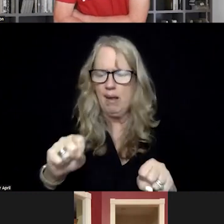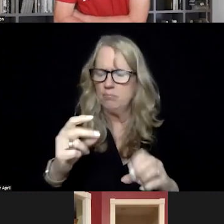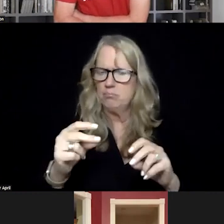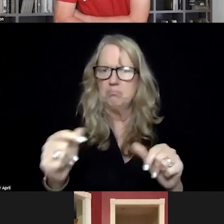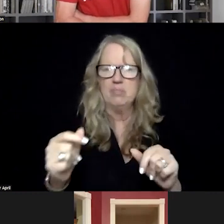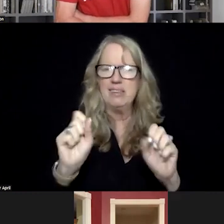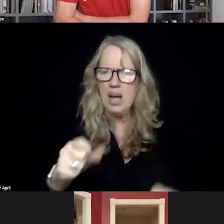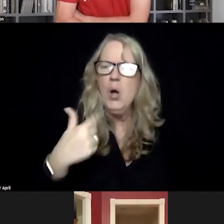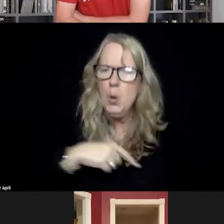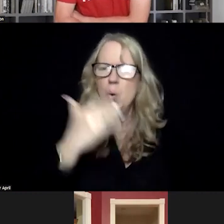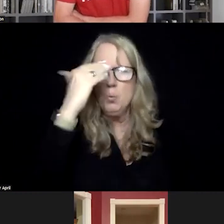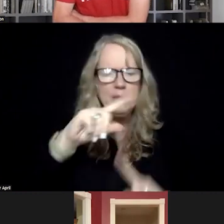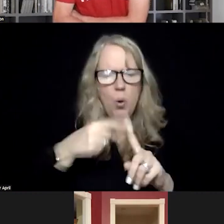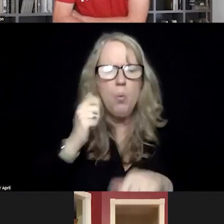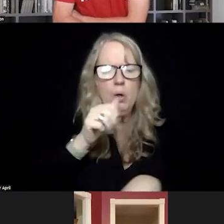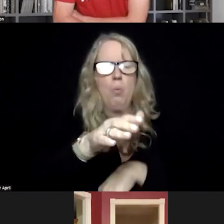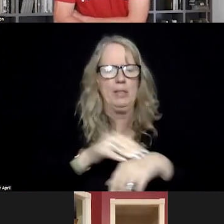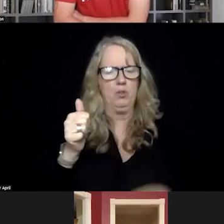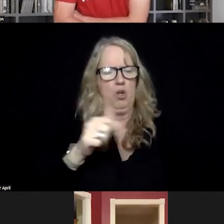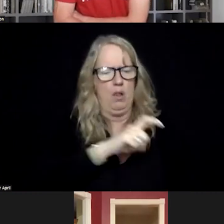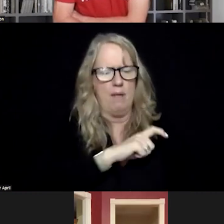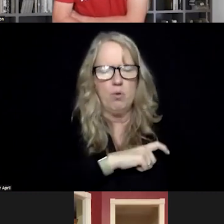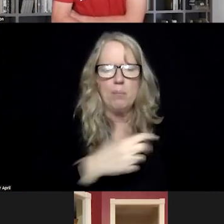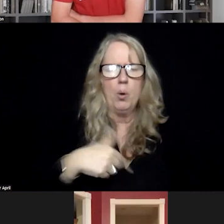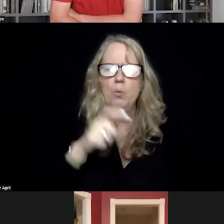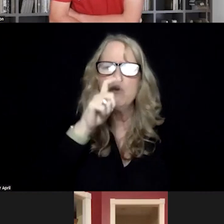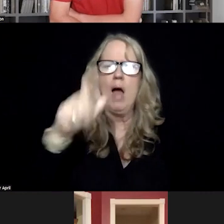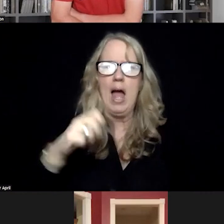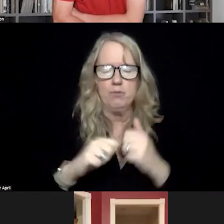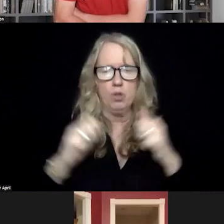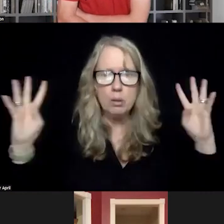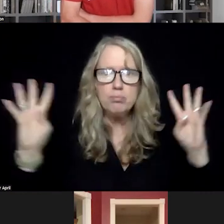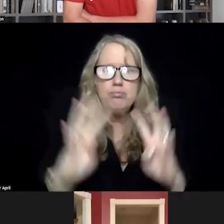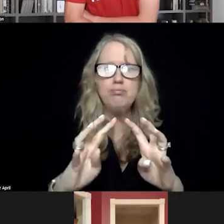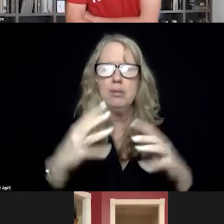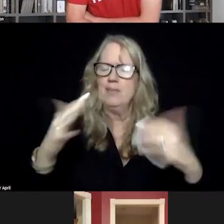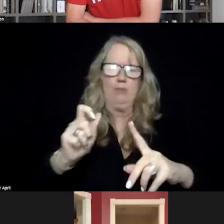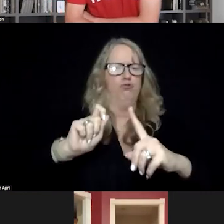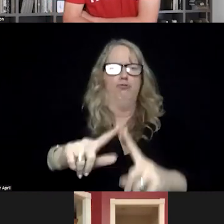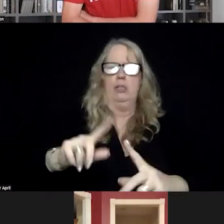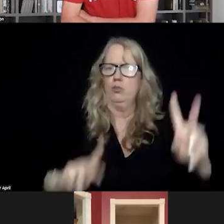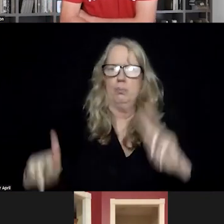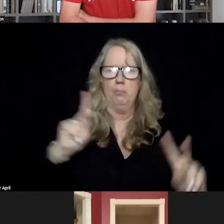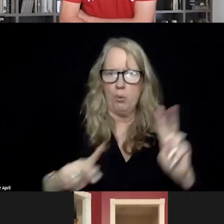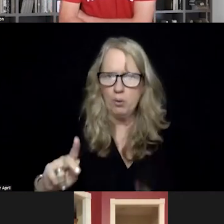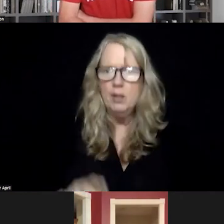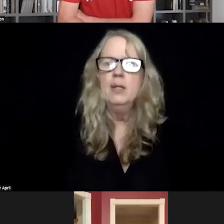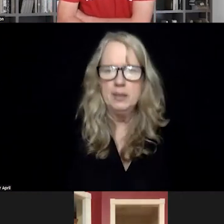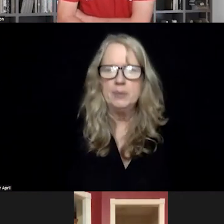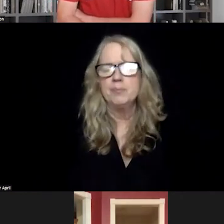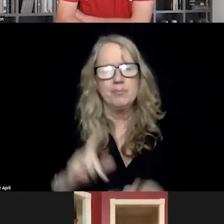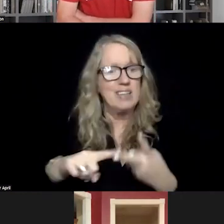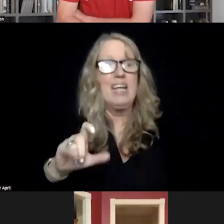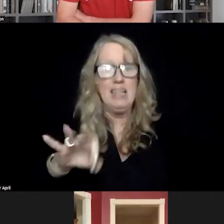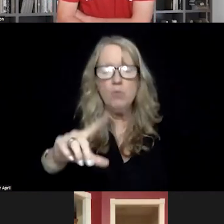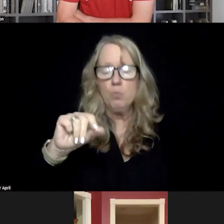as well. But we know when we need to call law enforcement, we don't need to have, you know, everybody coming because that already triggers people. The other thing is, is that, um, if